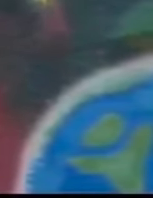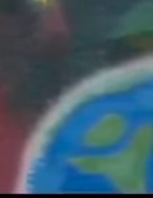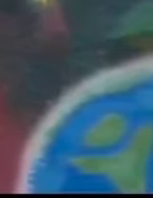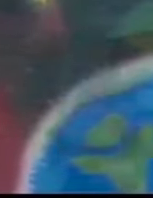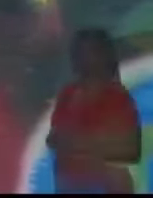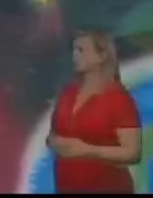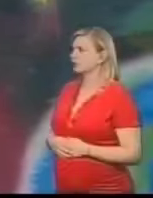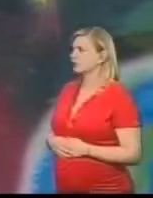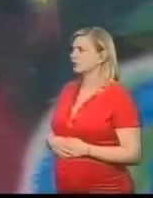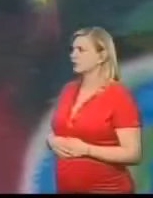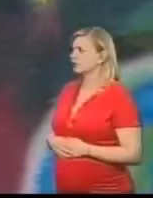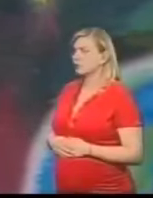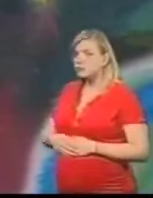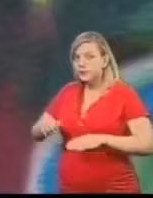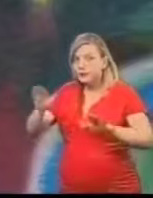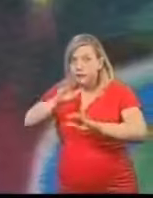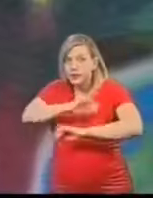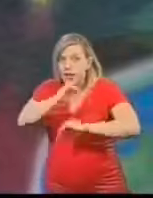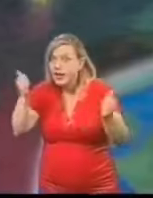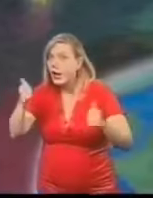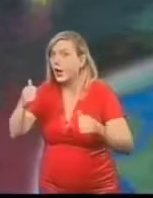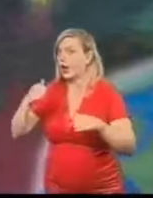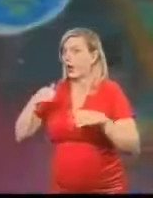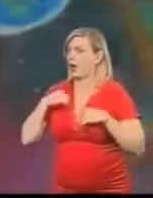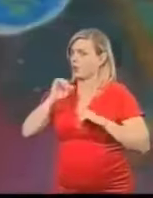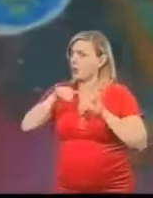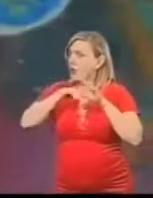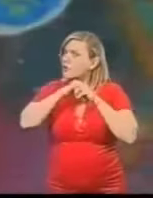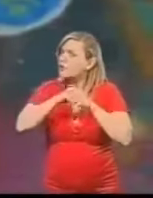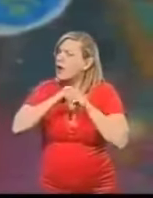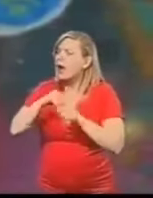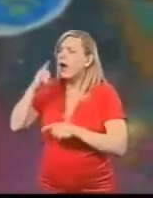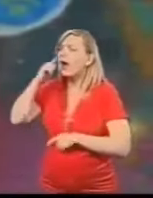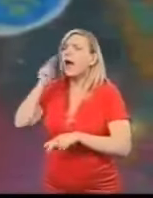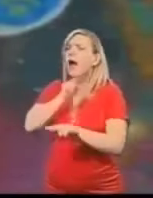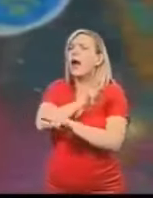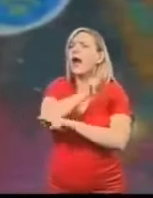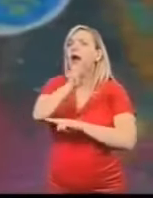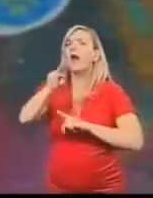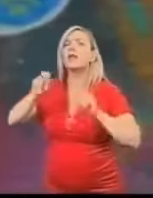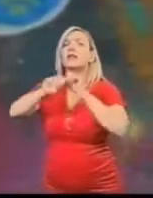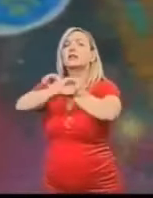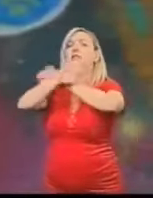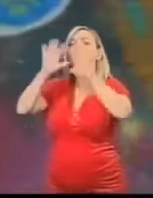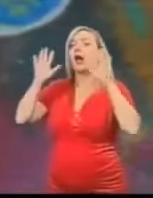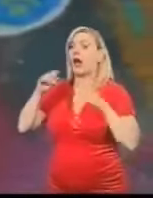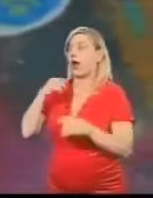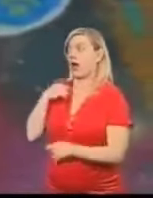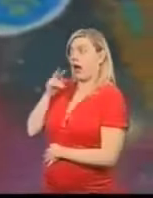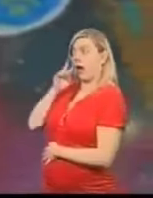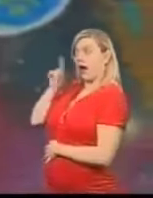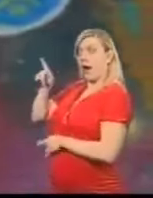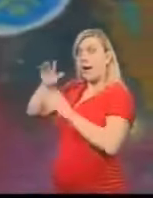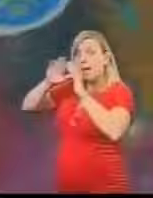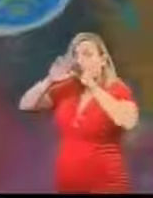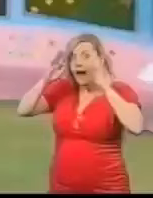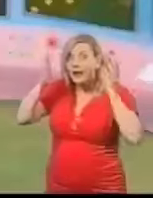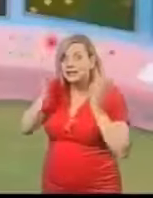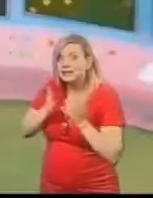Hello, I'm your very friendly eye in the sky I can see the whole of Funky Planet from up here